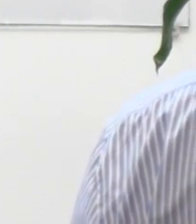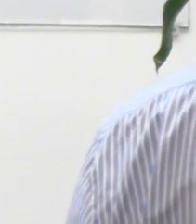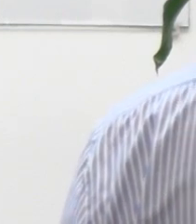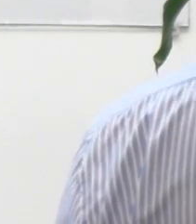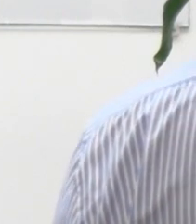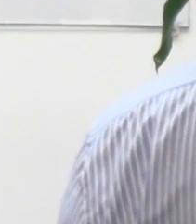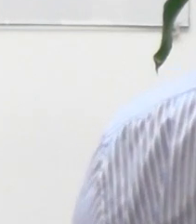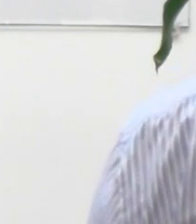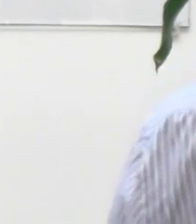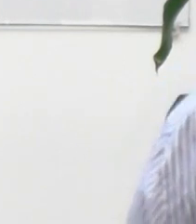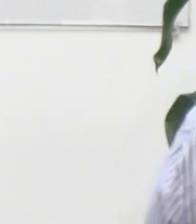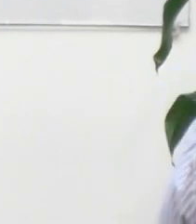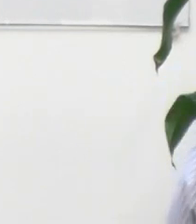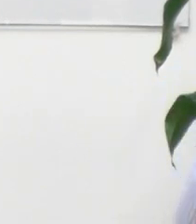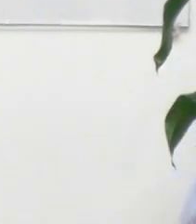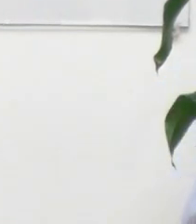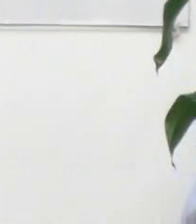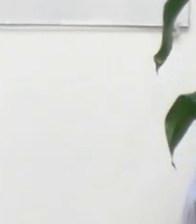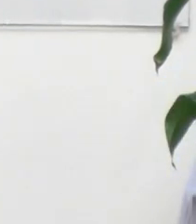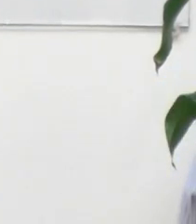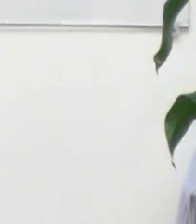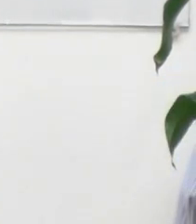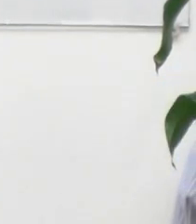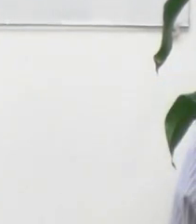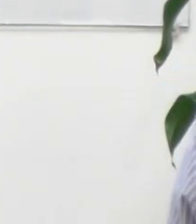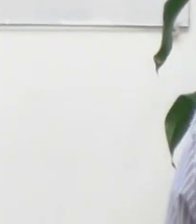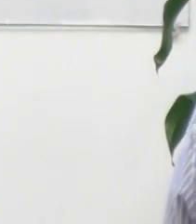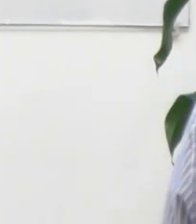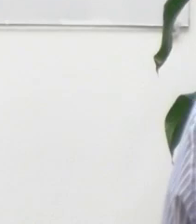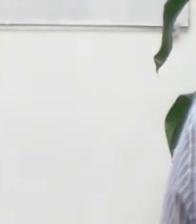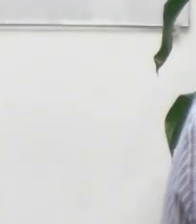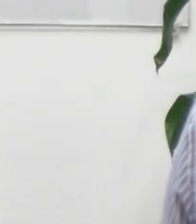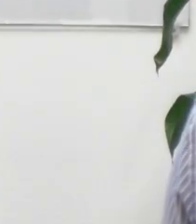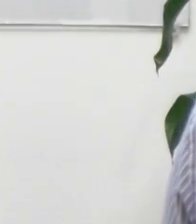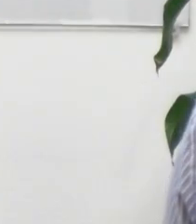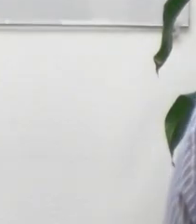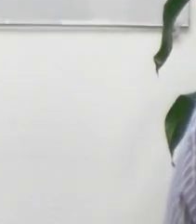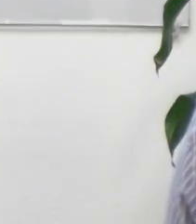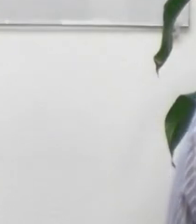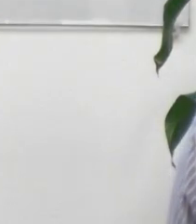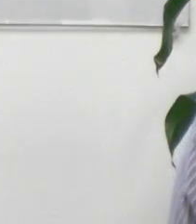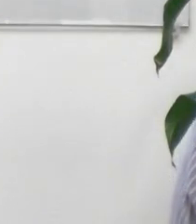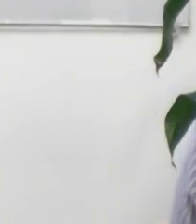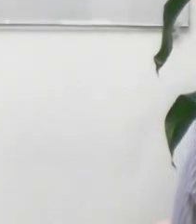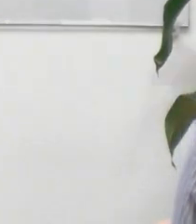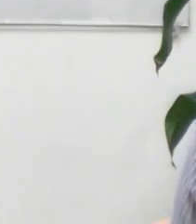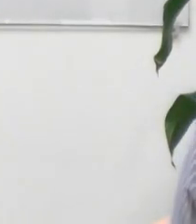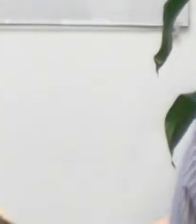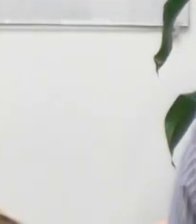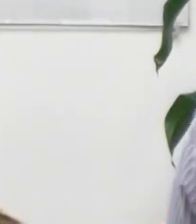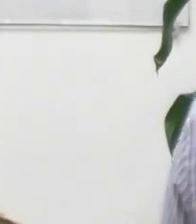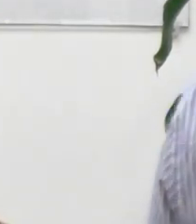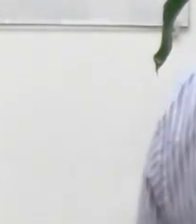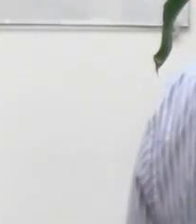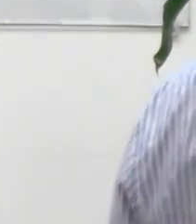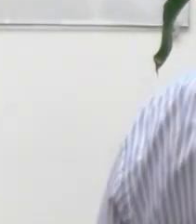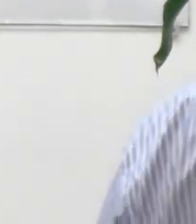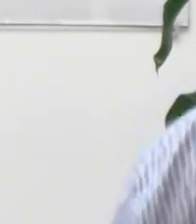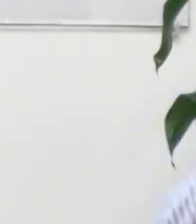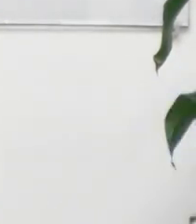on the evening service receive our adoration we pray in the name of Jesus Amen the church may be seated